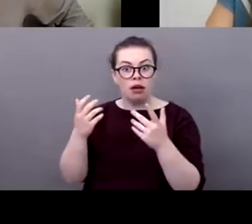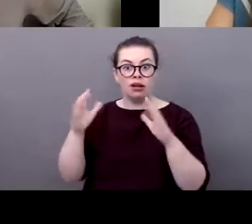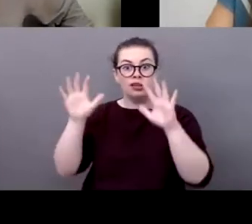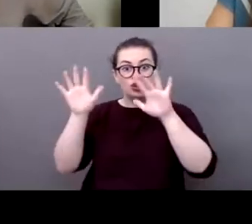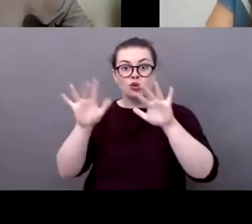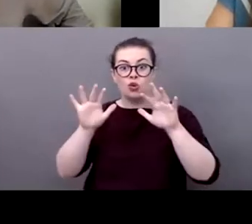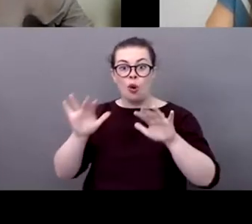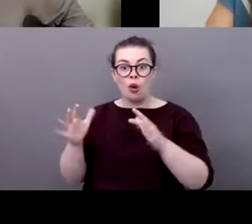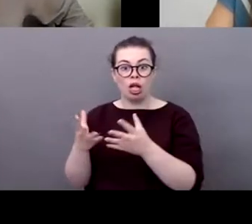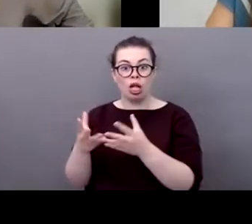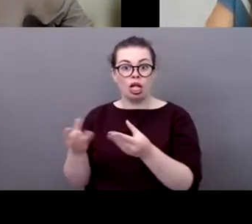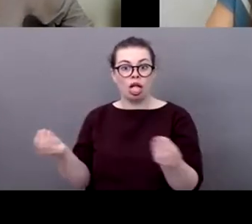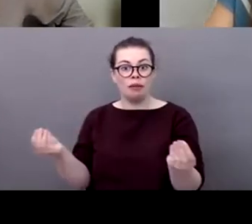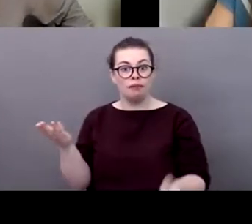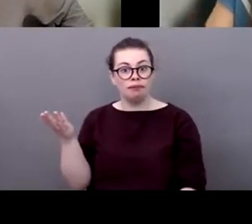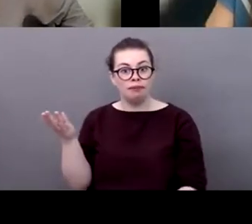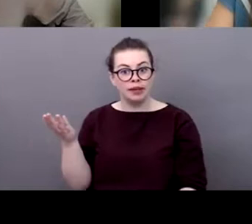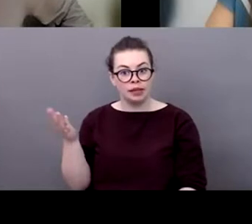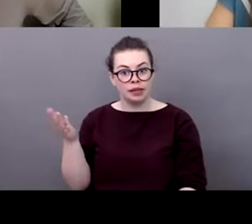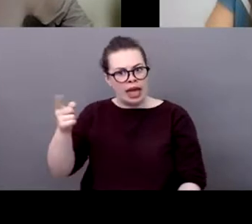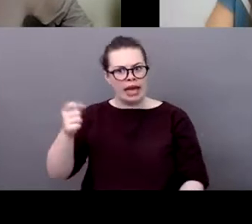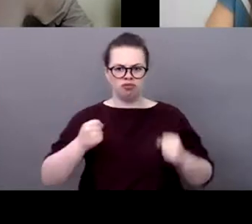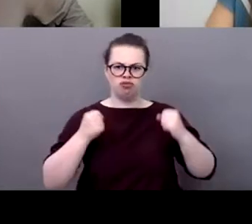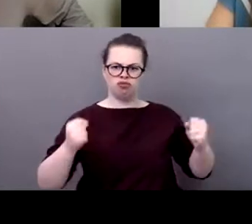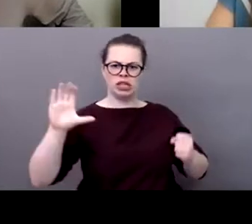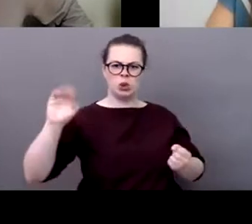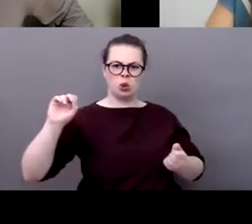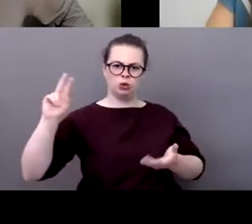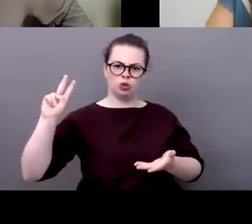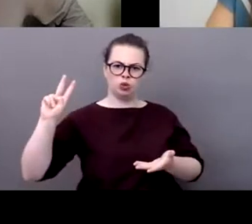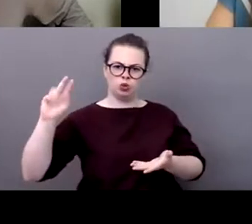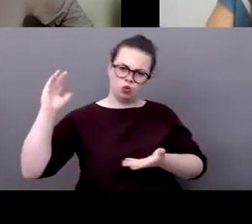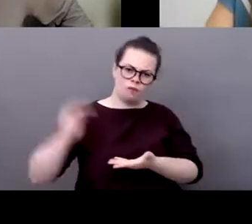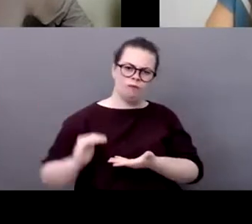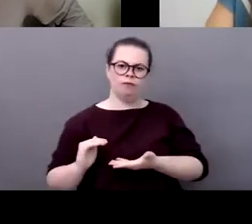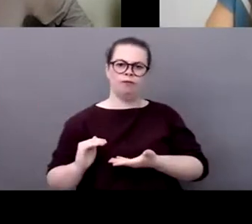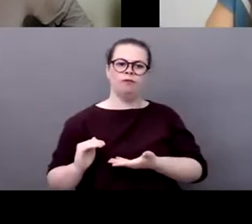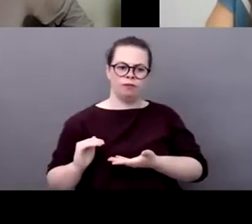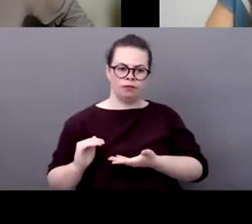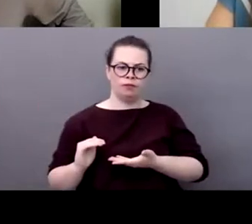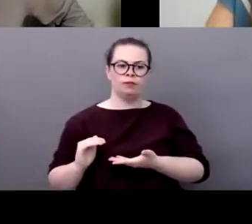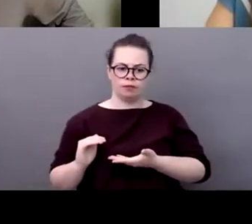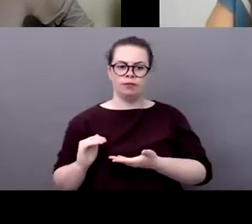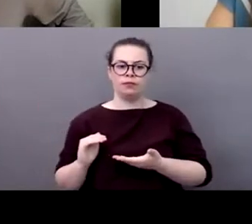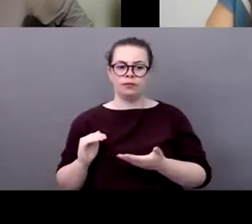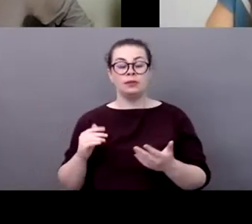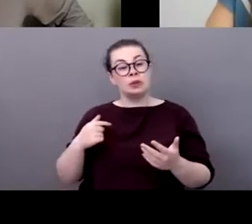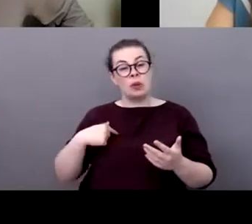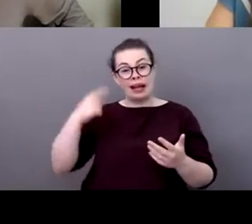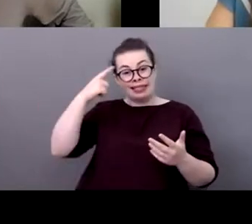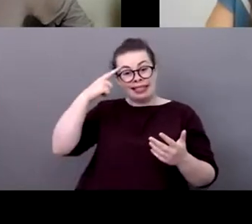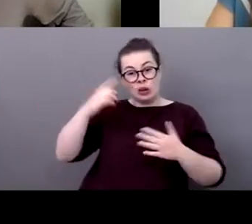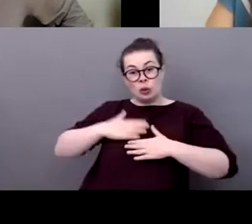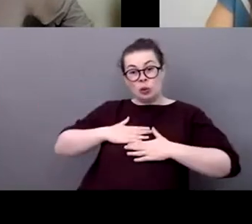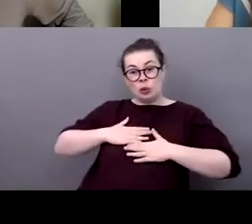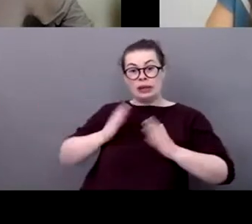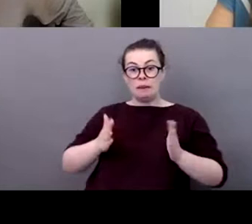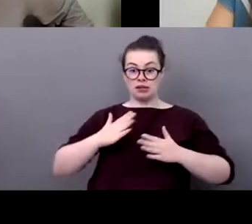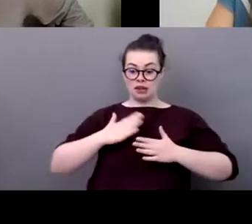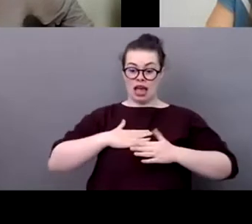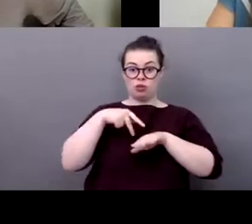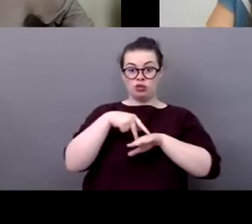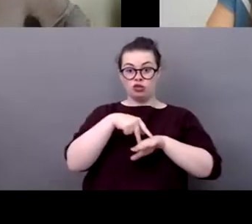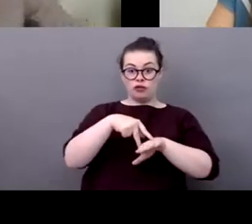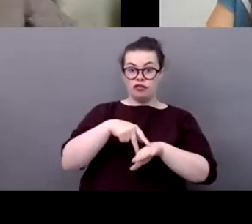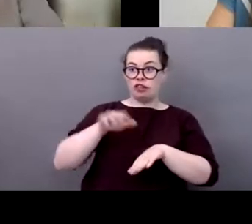on the strategy but i think what is interesting and what we're trying to do is really to to share the knowledge between the different types of sports is it